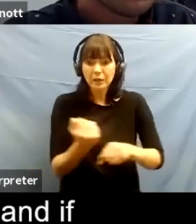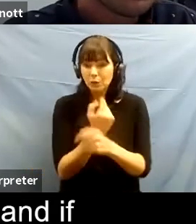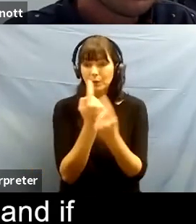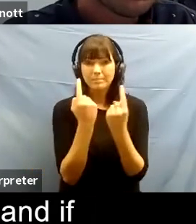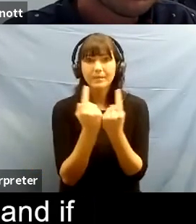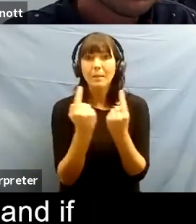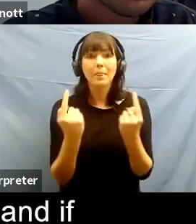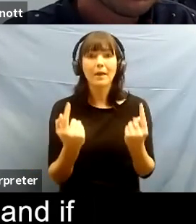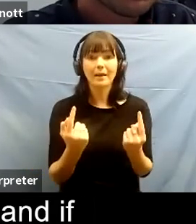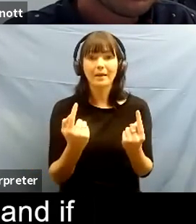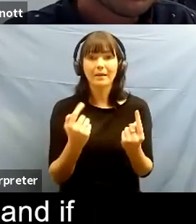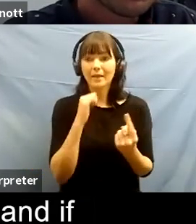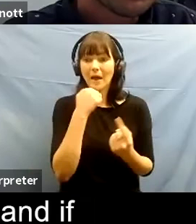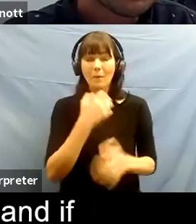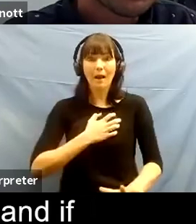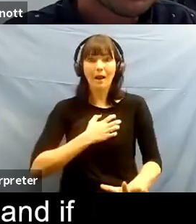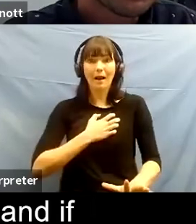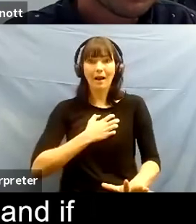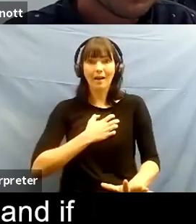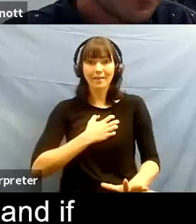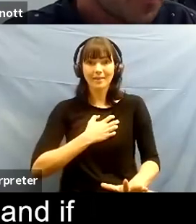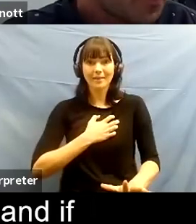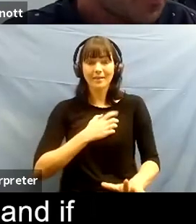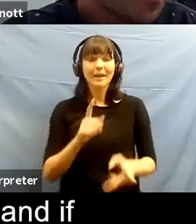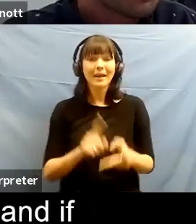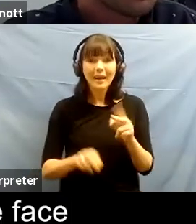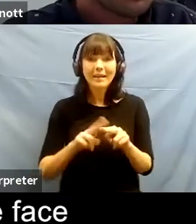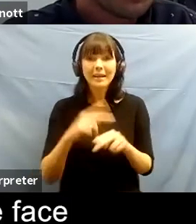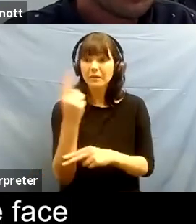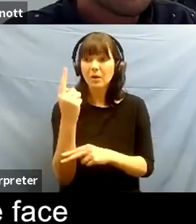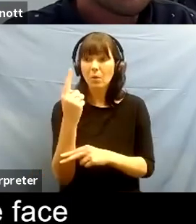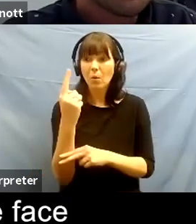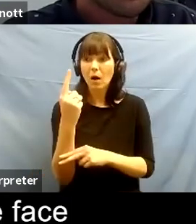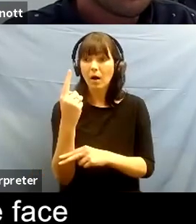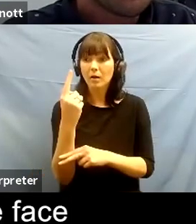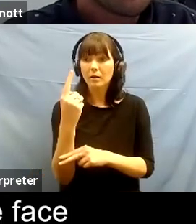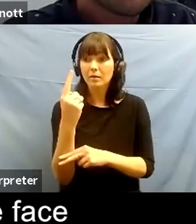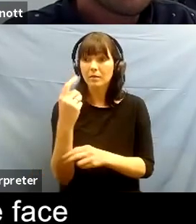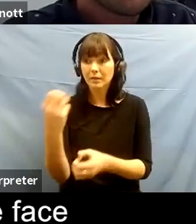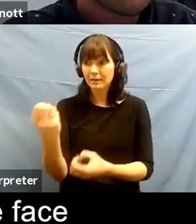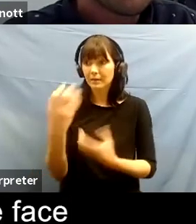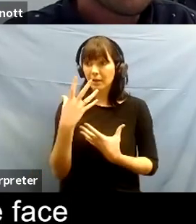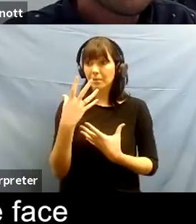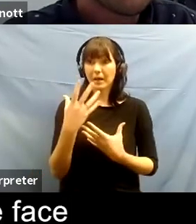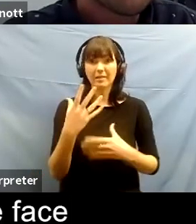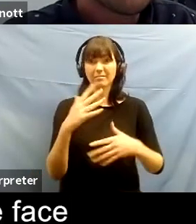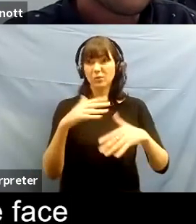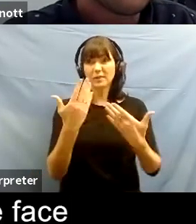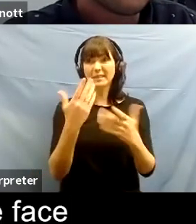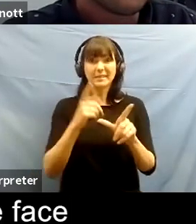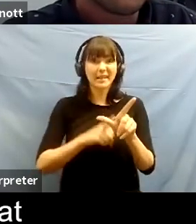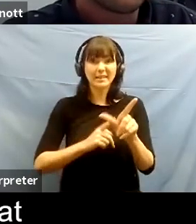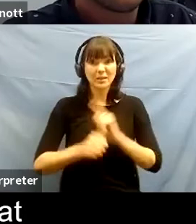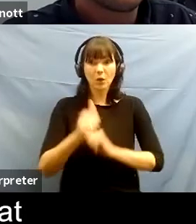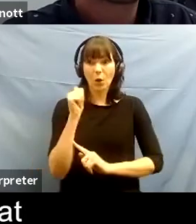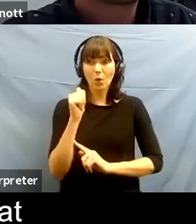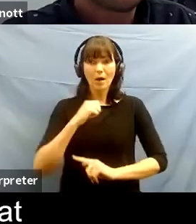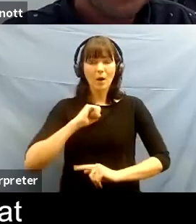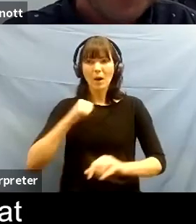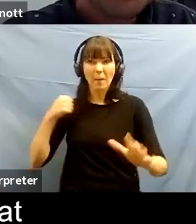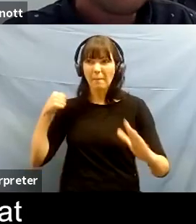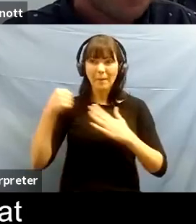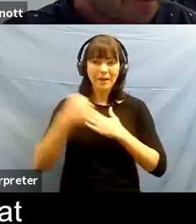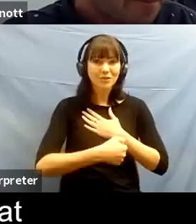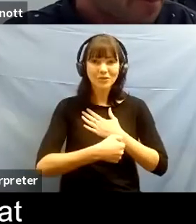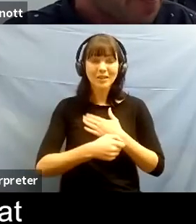rebuilds you and if someone had said this to me 10 years ago i'd have wanted to punch him in the face because i just wouldn't have believed it but now i